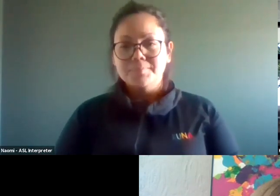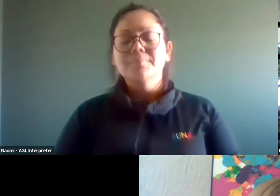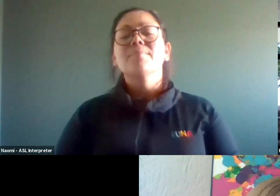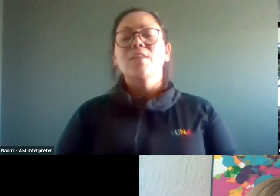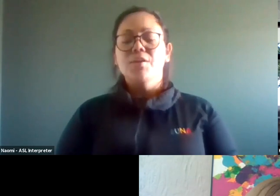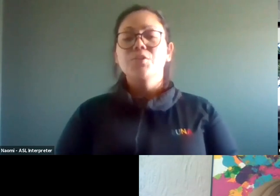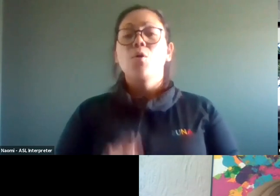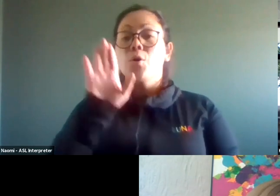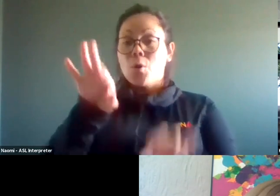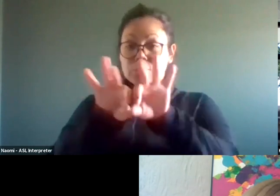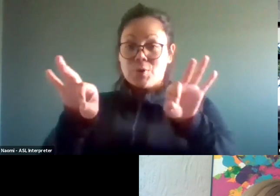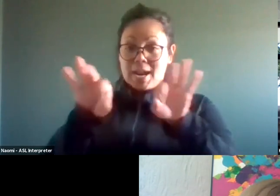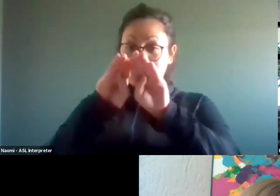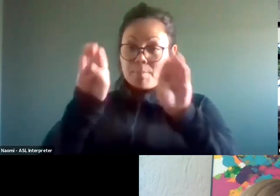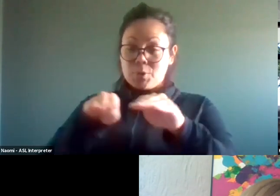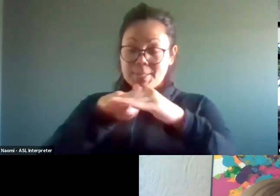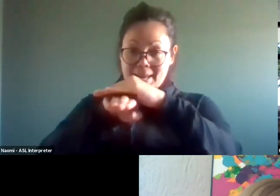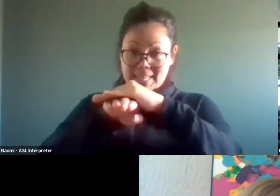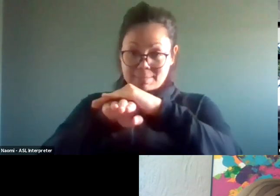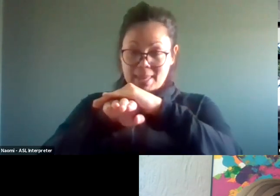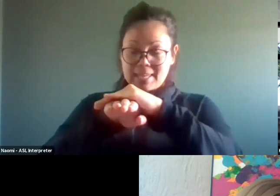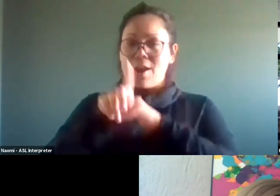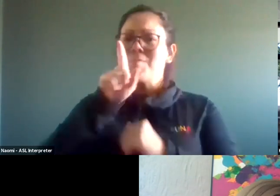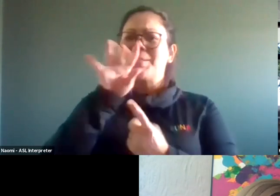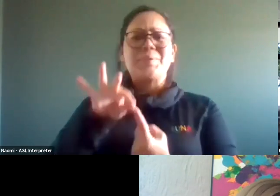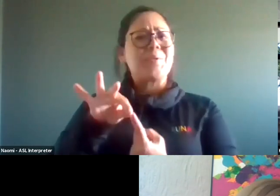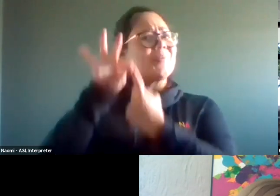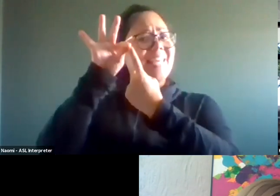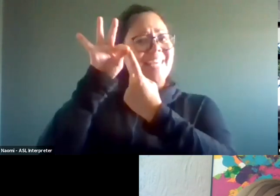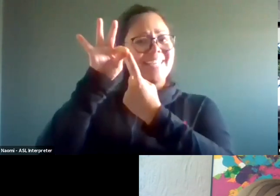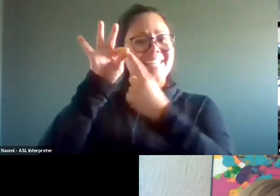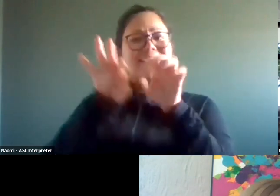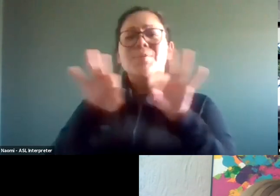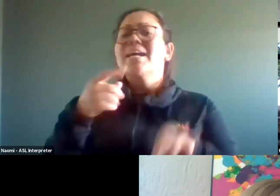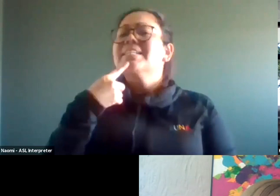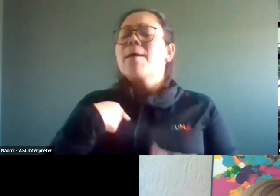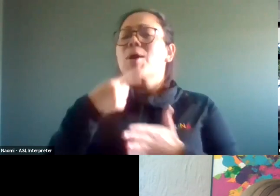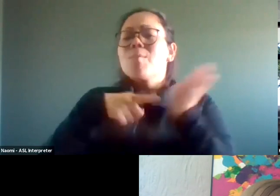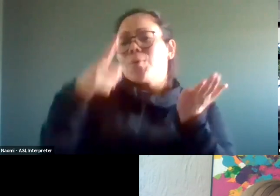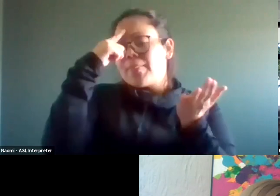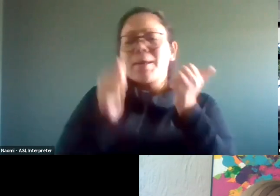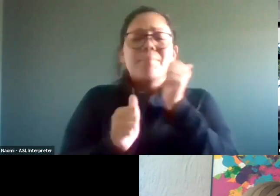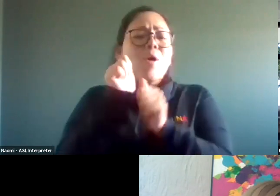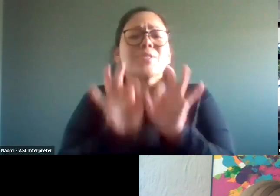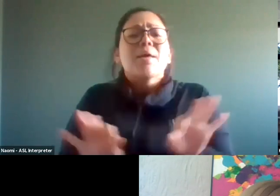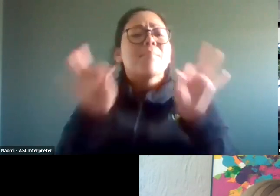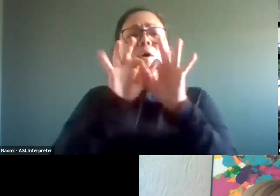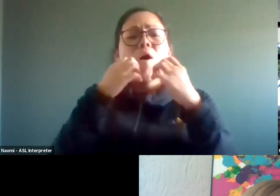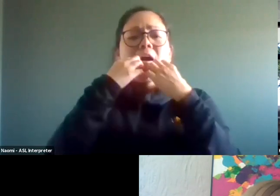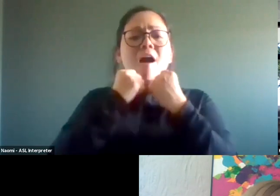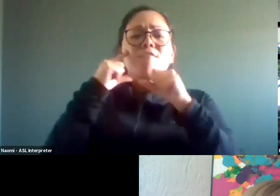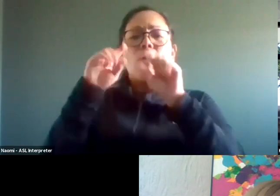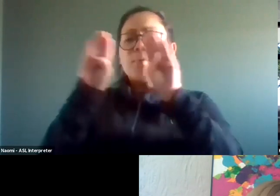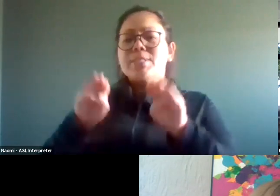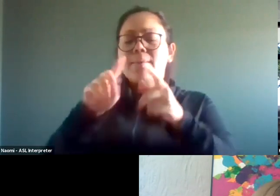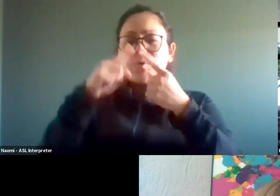so your degree is in museum accessibility, a really unique degree. Tell us what you think is the most important things for museums to